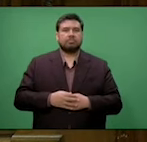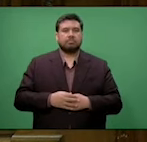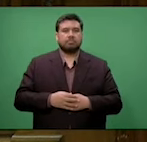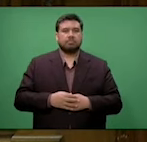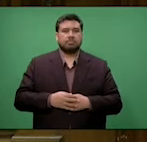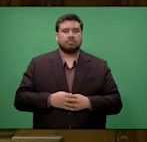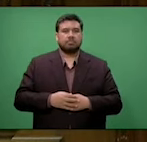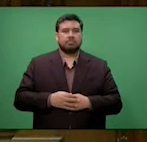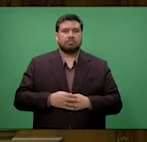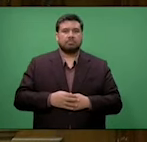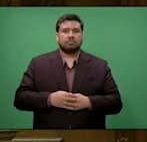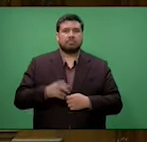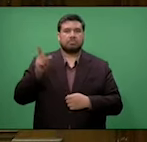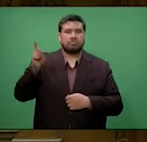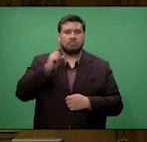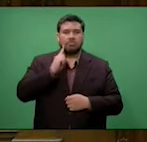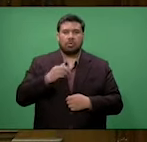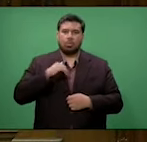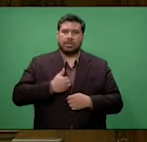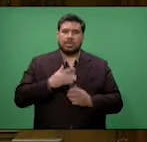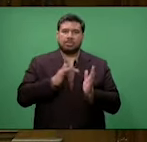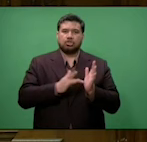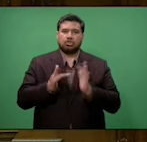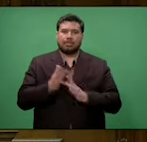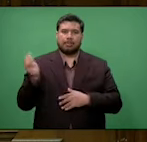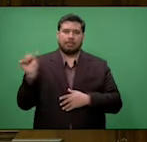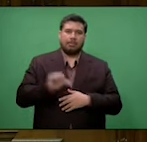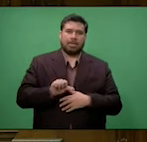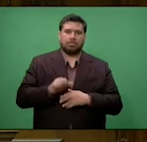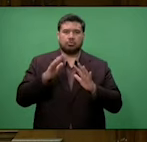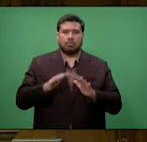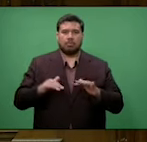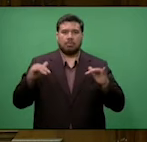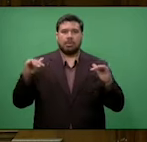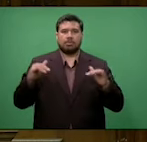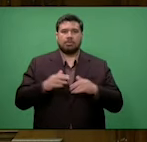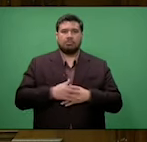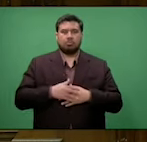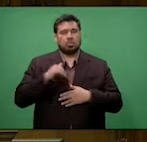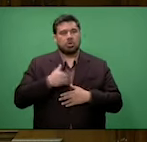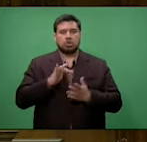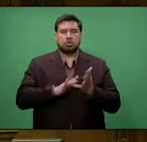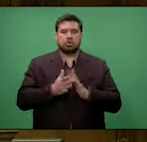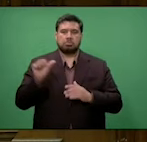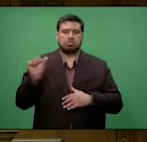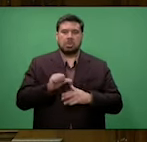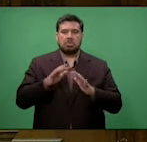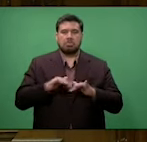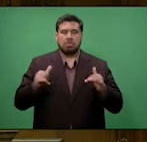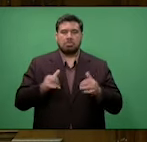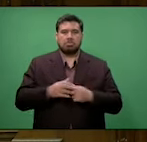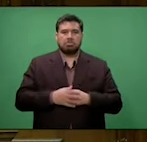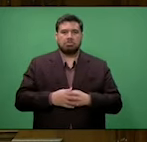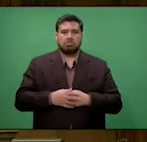calm. How can we heal without Jesus Christ back in this parliament and the founding faithful of the nation to charity? So, sir,